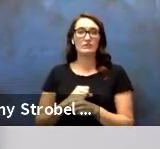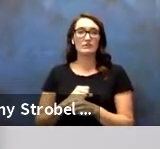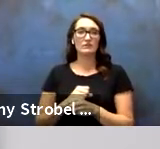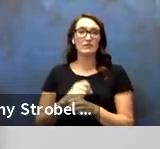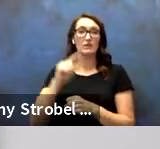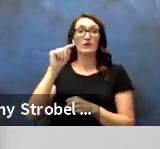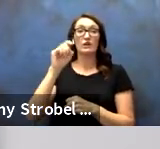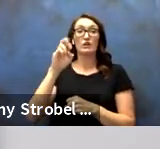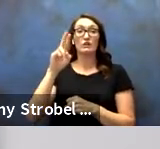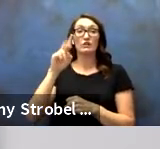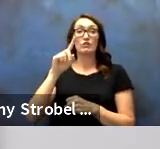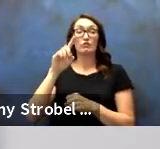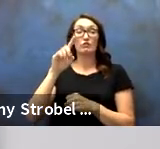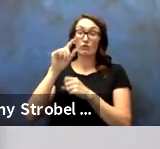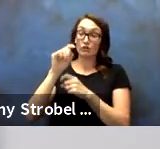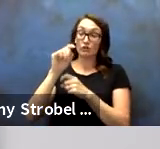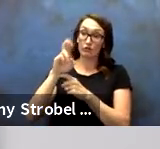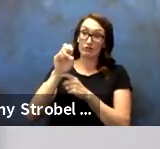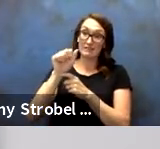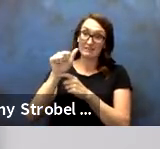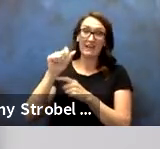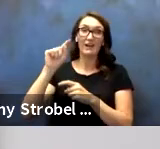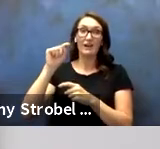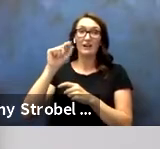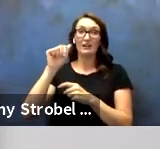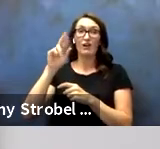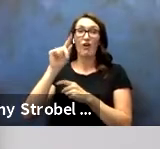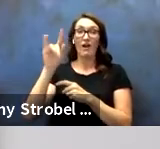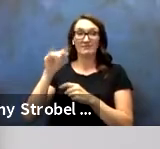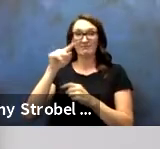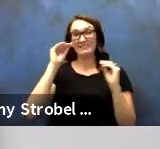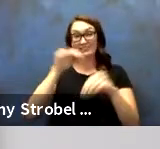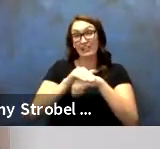Teresa Tarazi, English Instructor, 20 years of service.